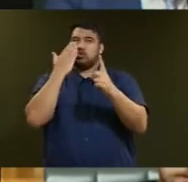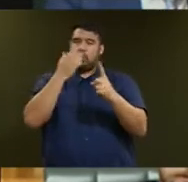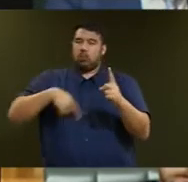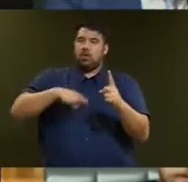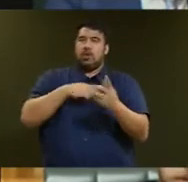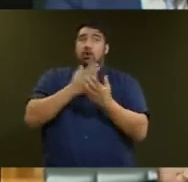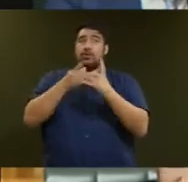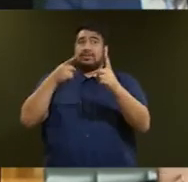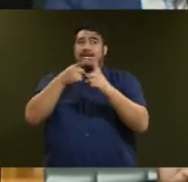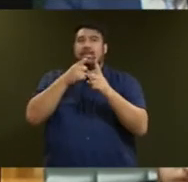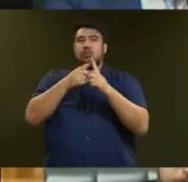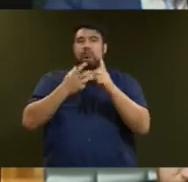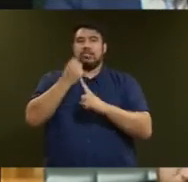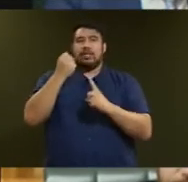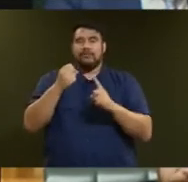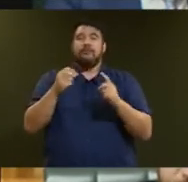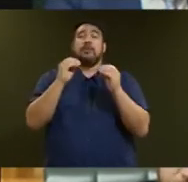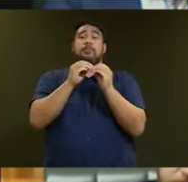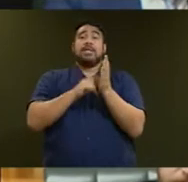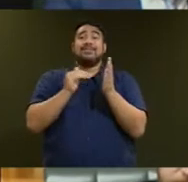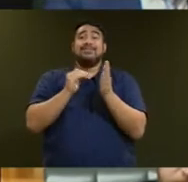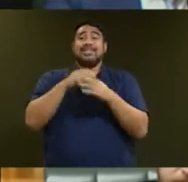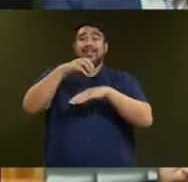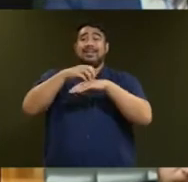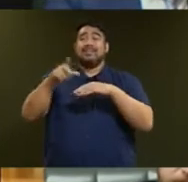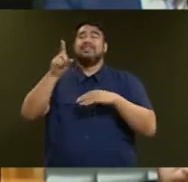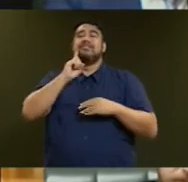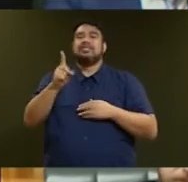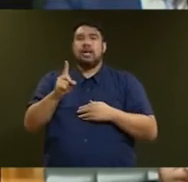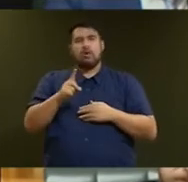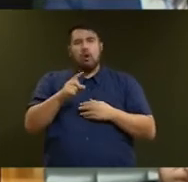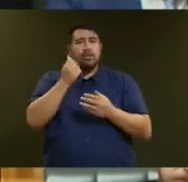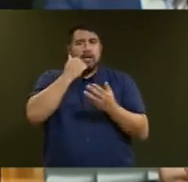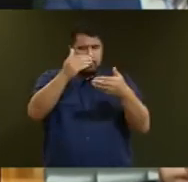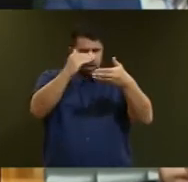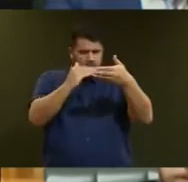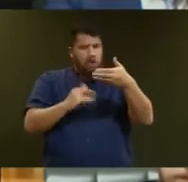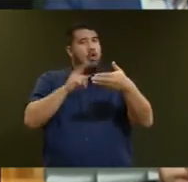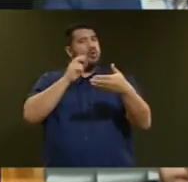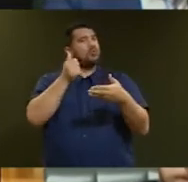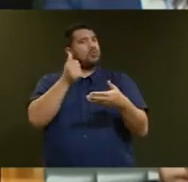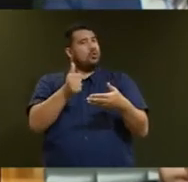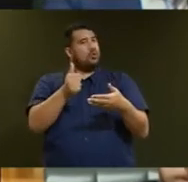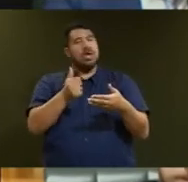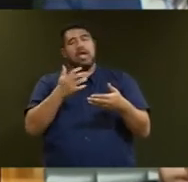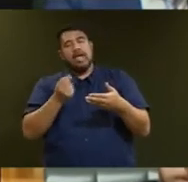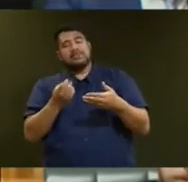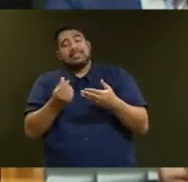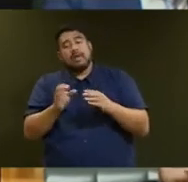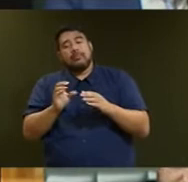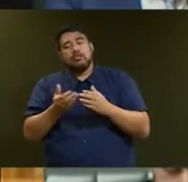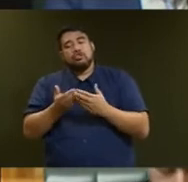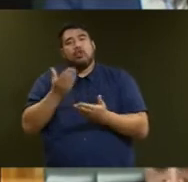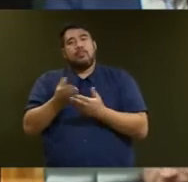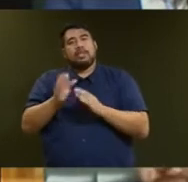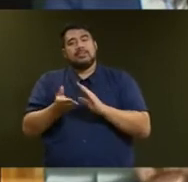achieve its fiscal targets. And BNZ economists stated the fiscal numbers look good, with a string of reasonable surpluses increases, causing the net